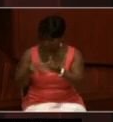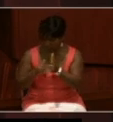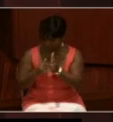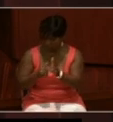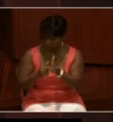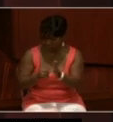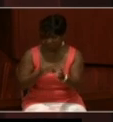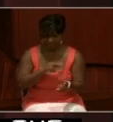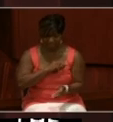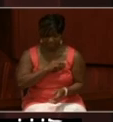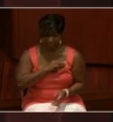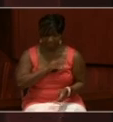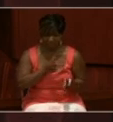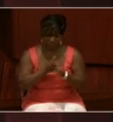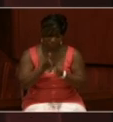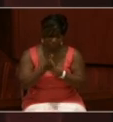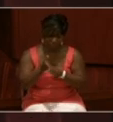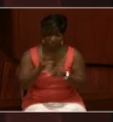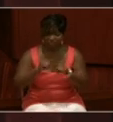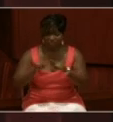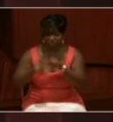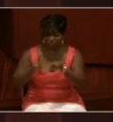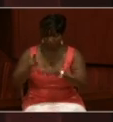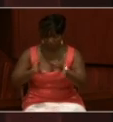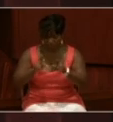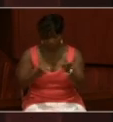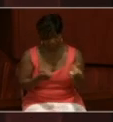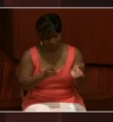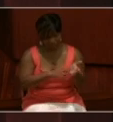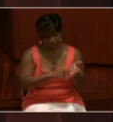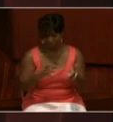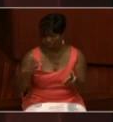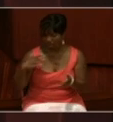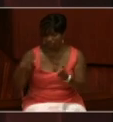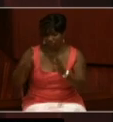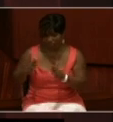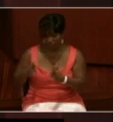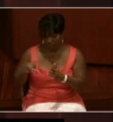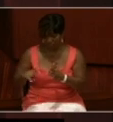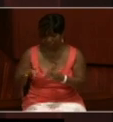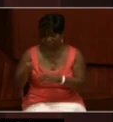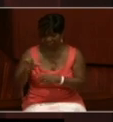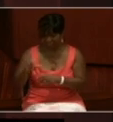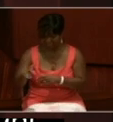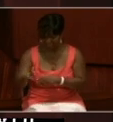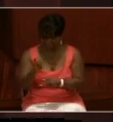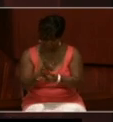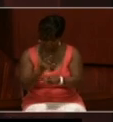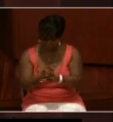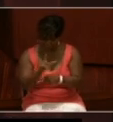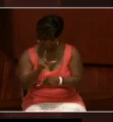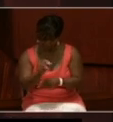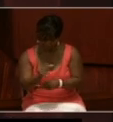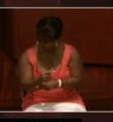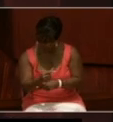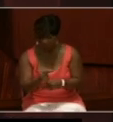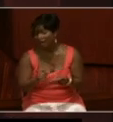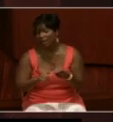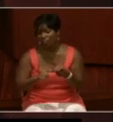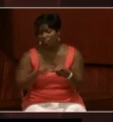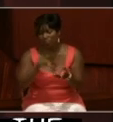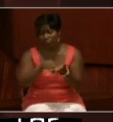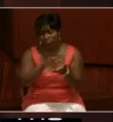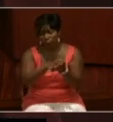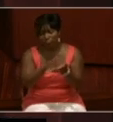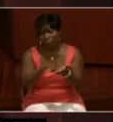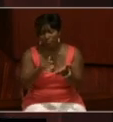naval careers of several crewmen. The signatures of the officers of the deck maintaining the log. And one notation that